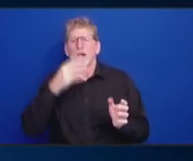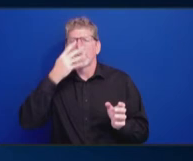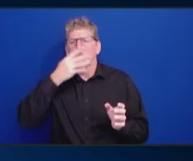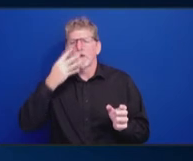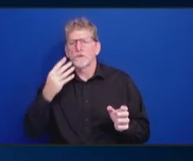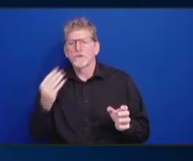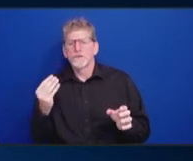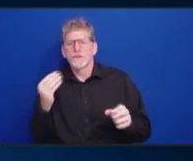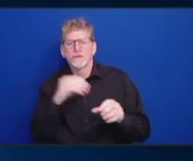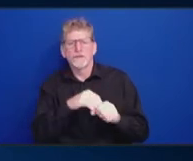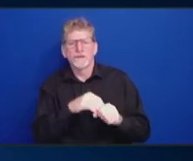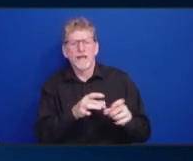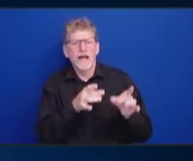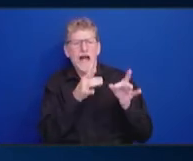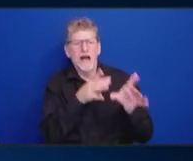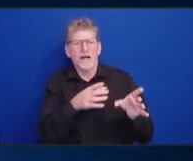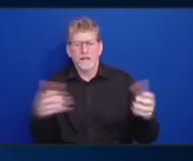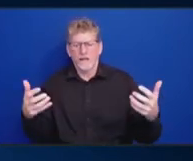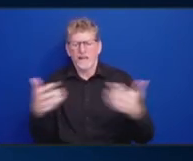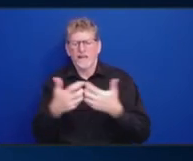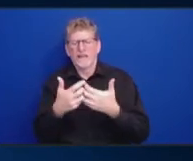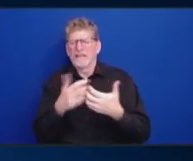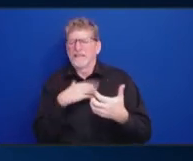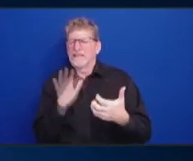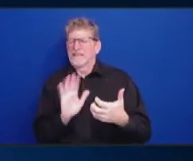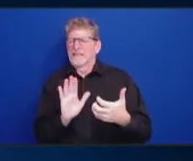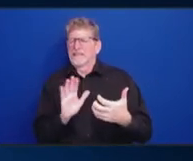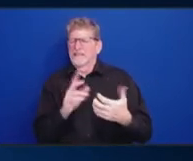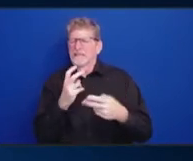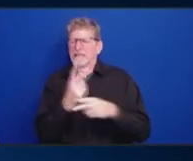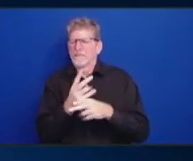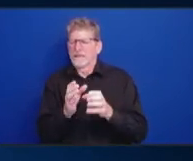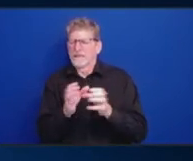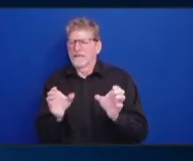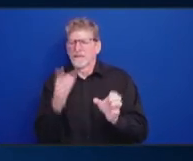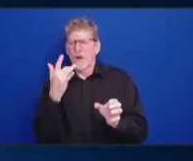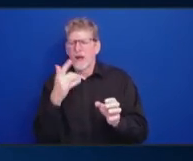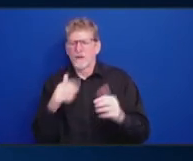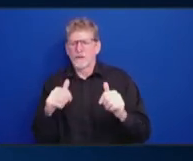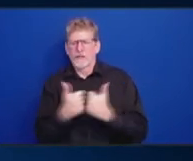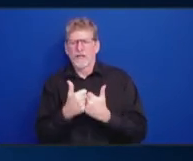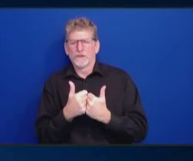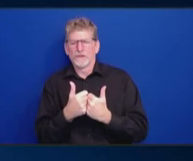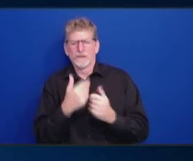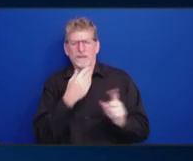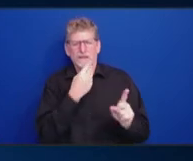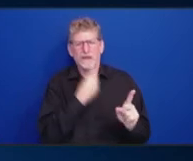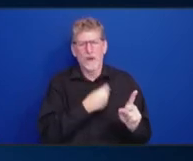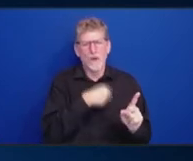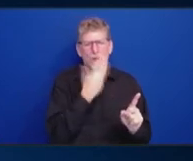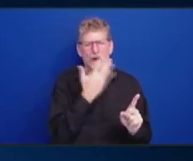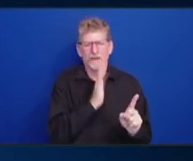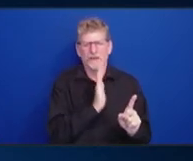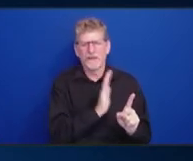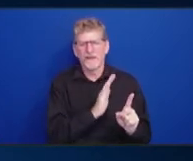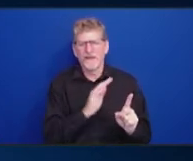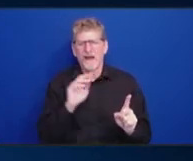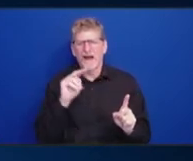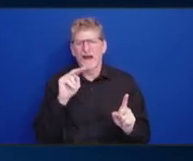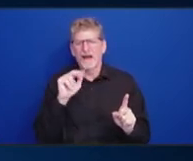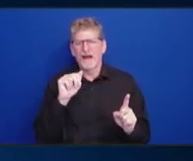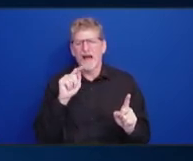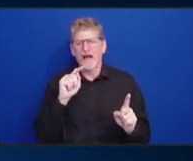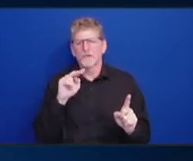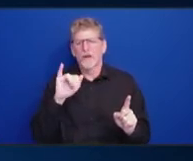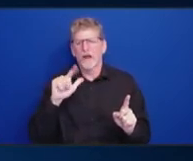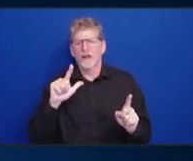particular challenge of, like, white nationalism that I think is so enormous right now. It's